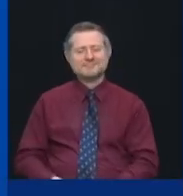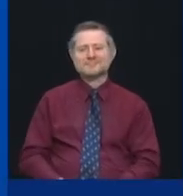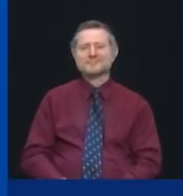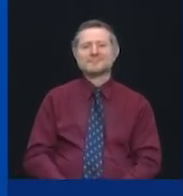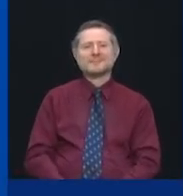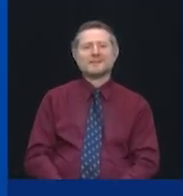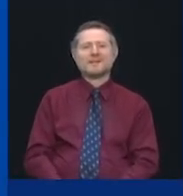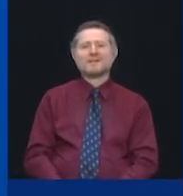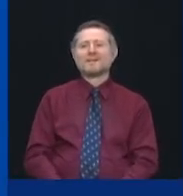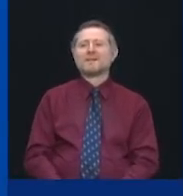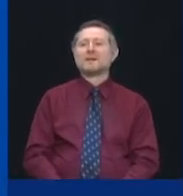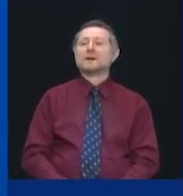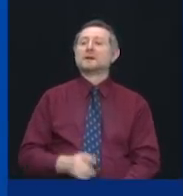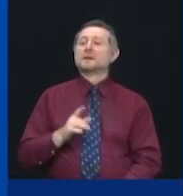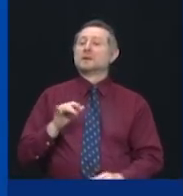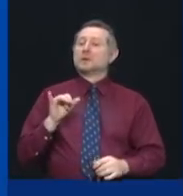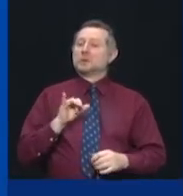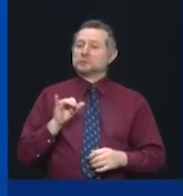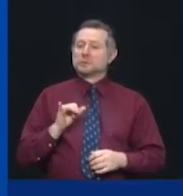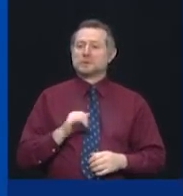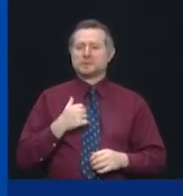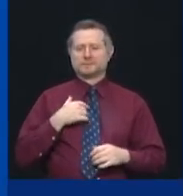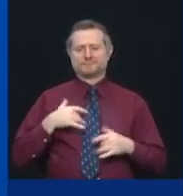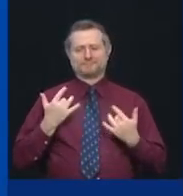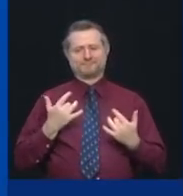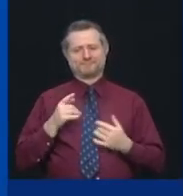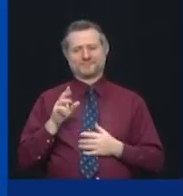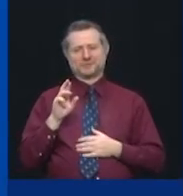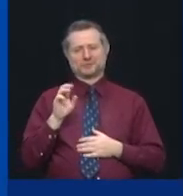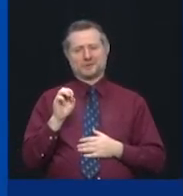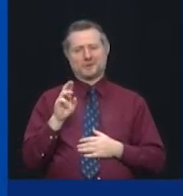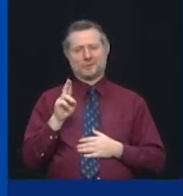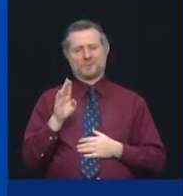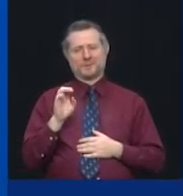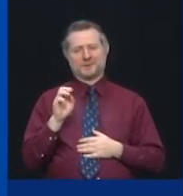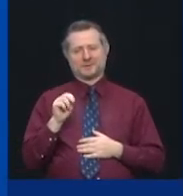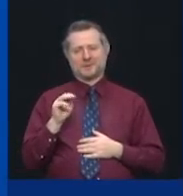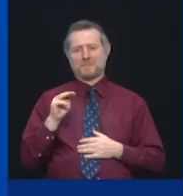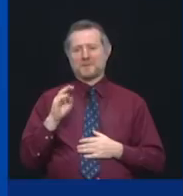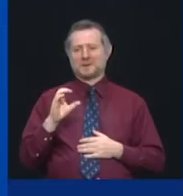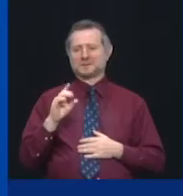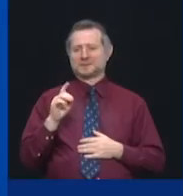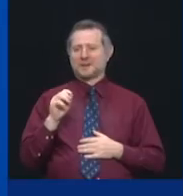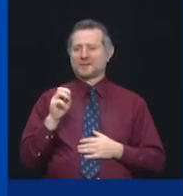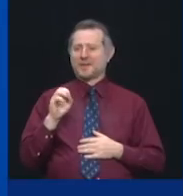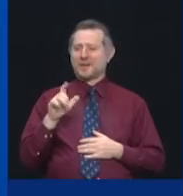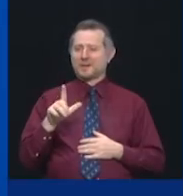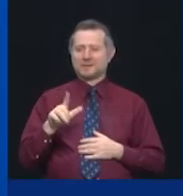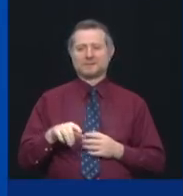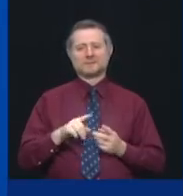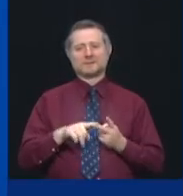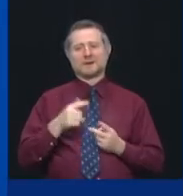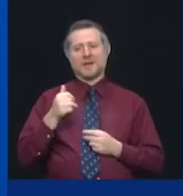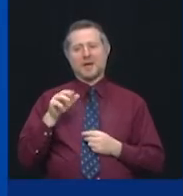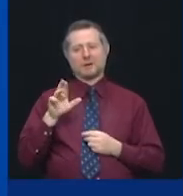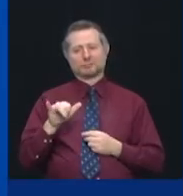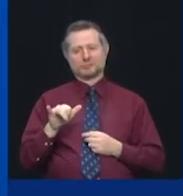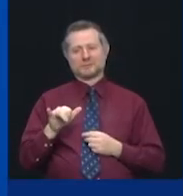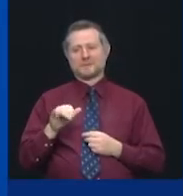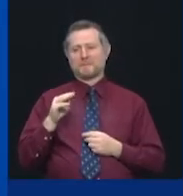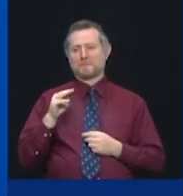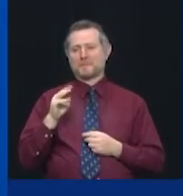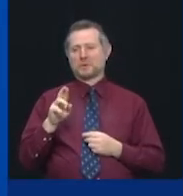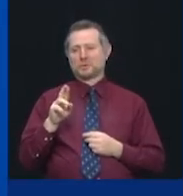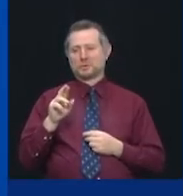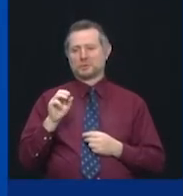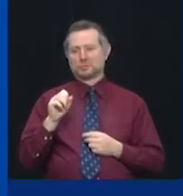I'm also pleased to see Ruben McDaniel here, and Gary LaBarbera here, and Waheed here, and the Regional